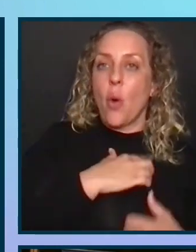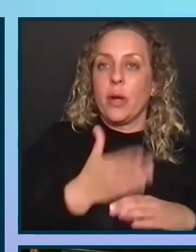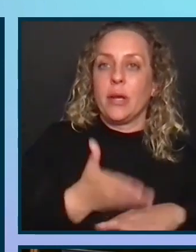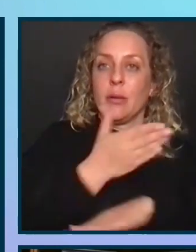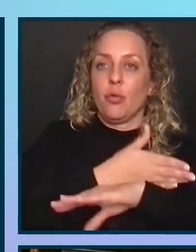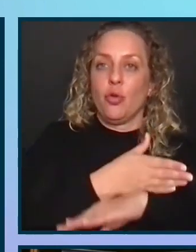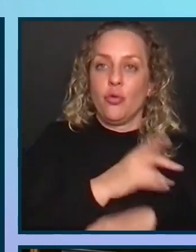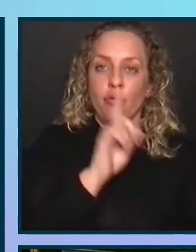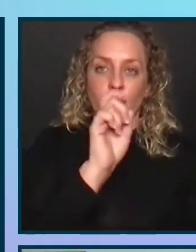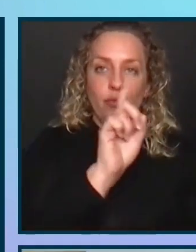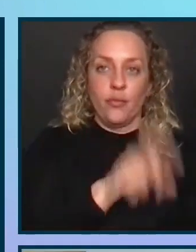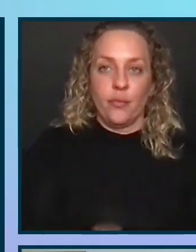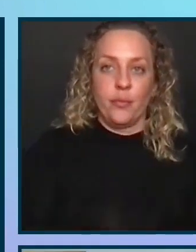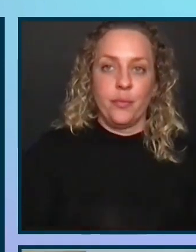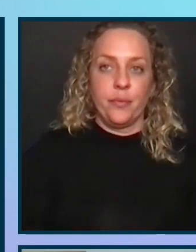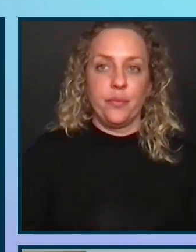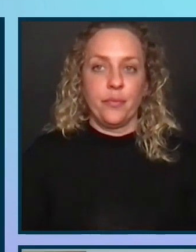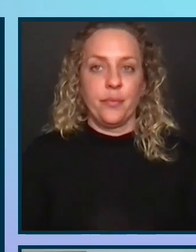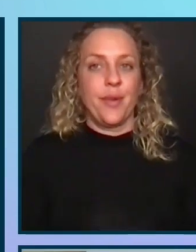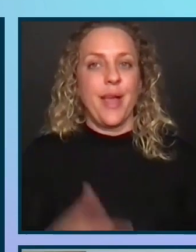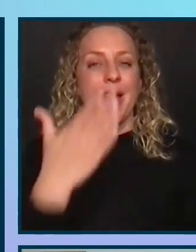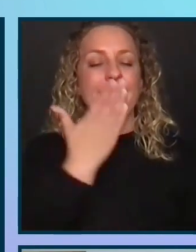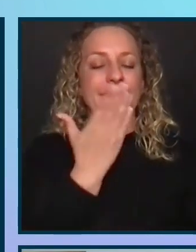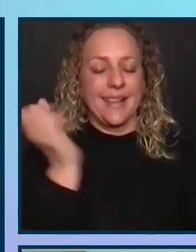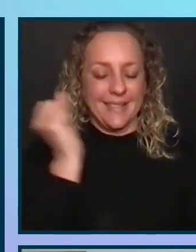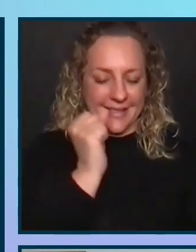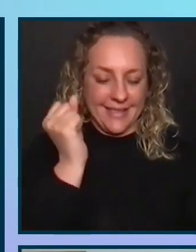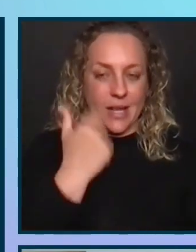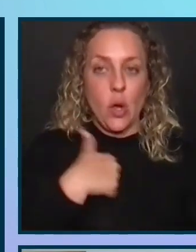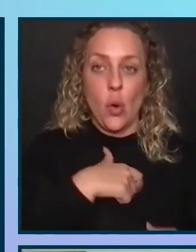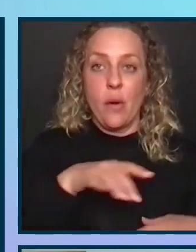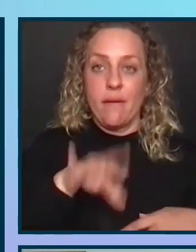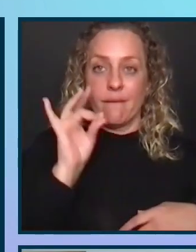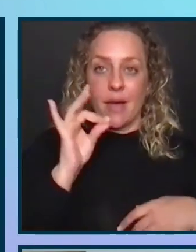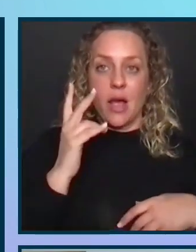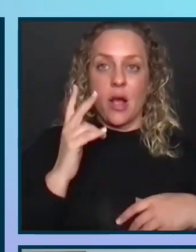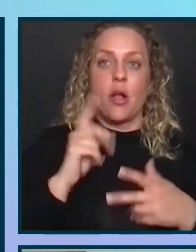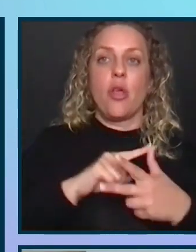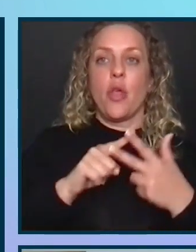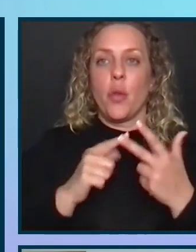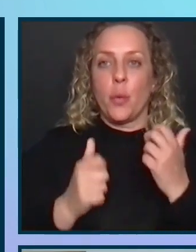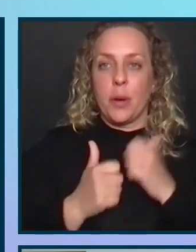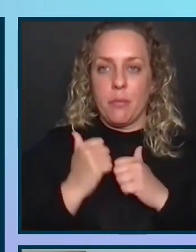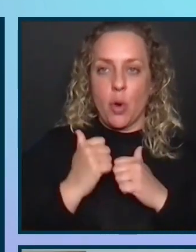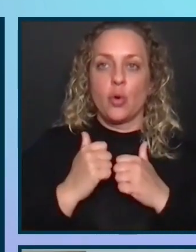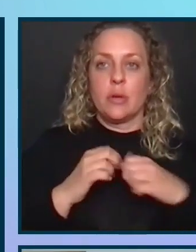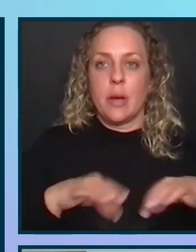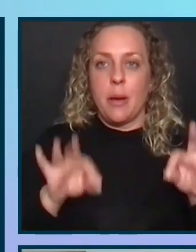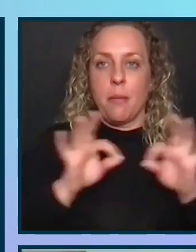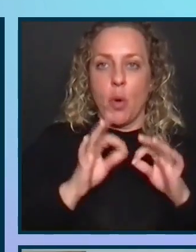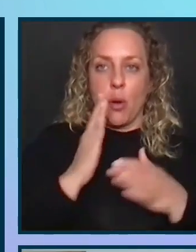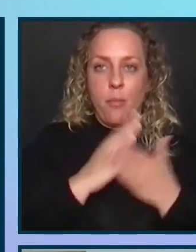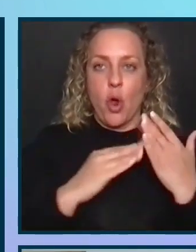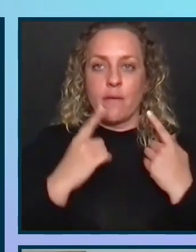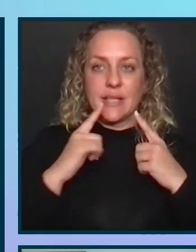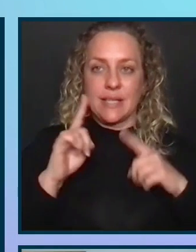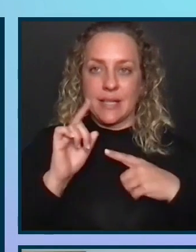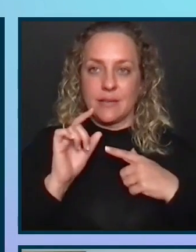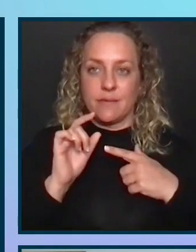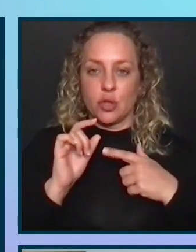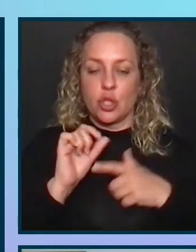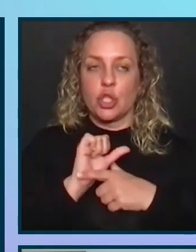successful? Thanks, Heidi. Yeah. What we found is the three most important elements of a successful change